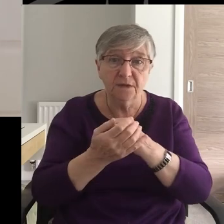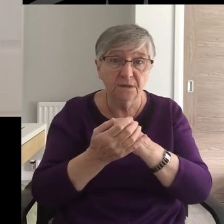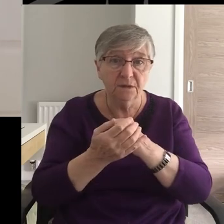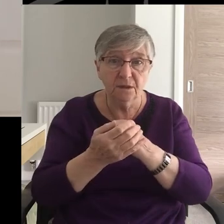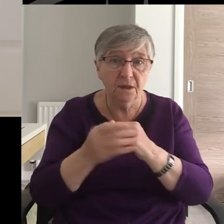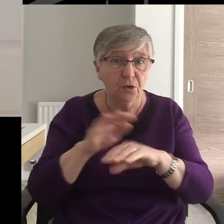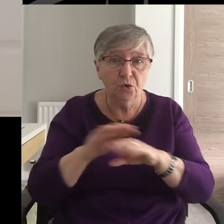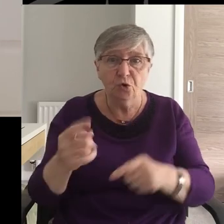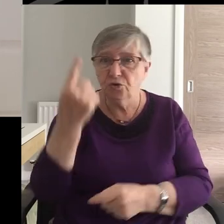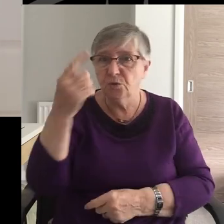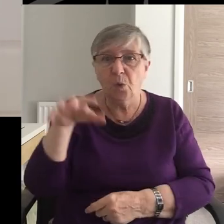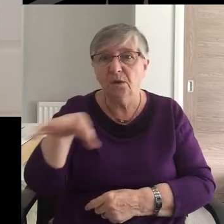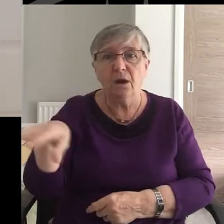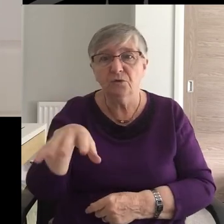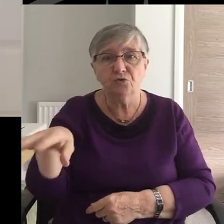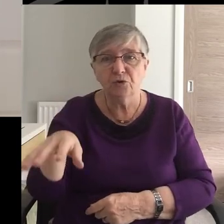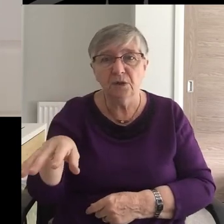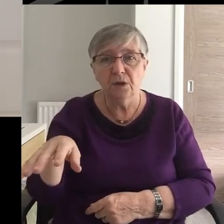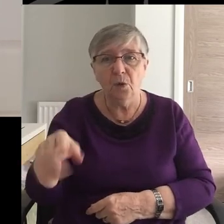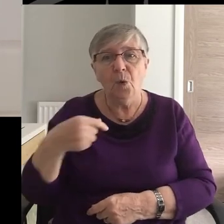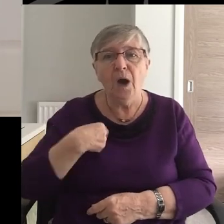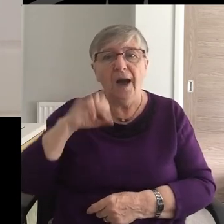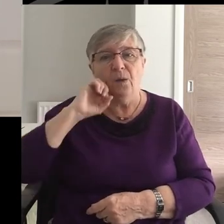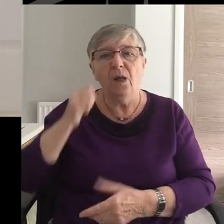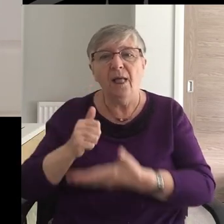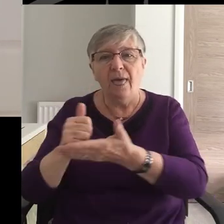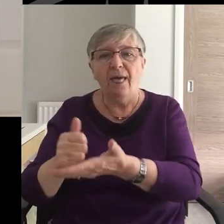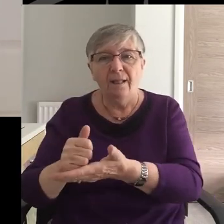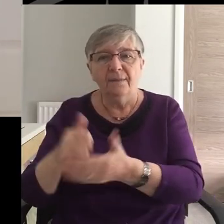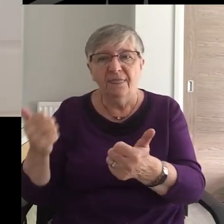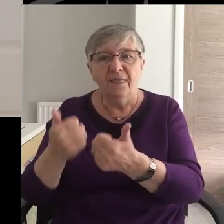That a single country Can make a big difference